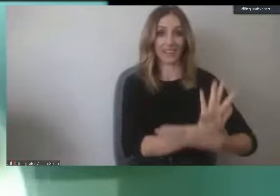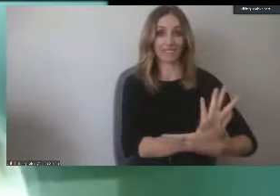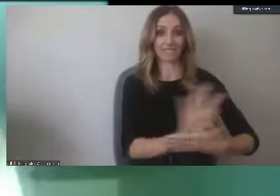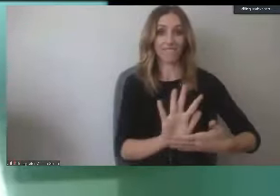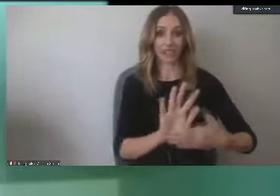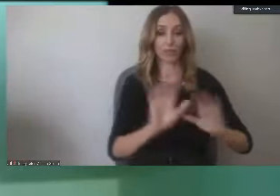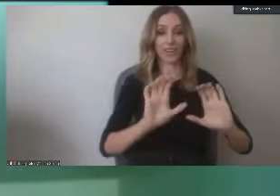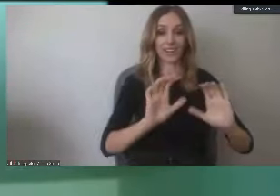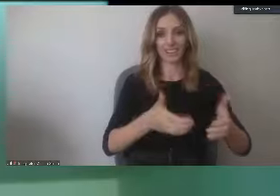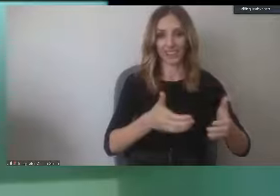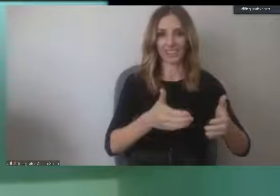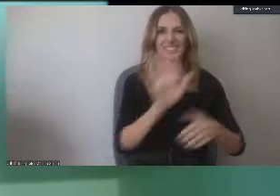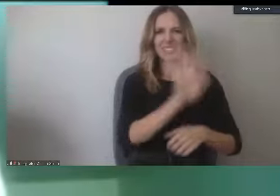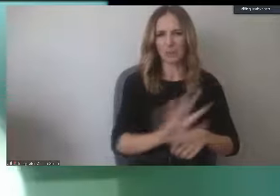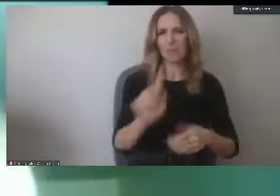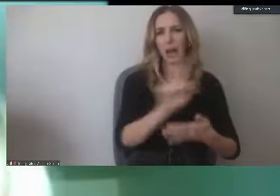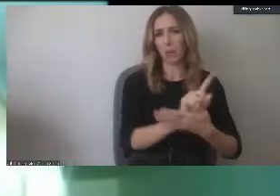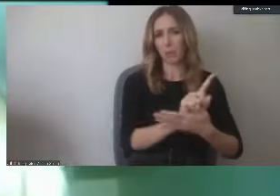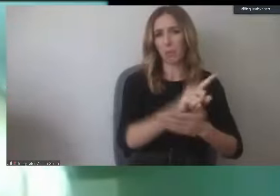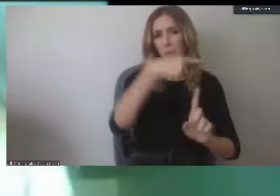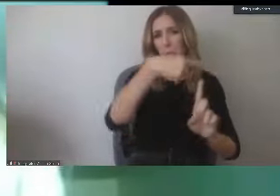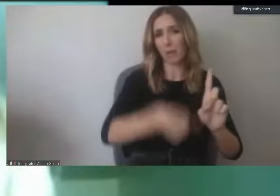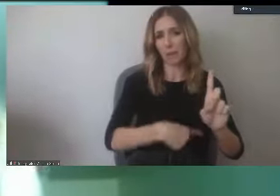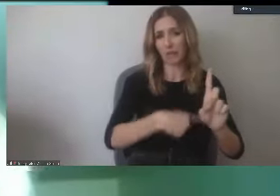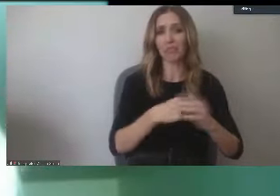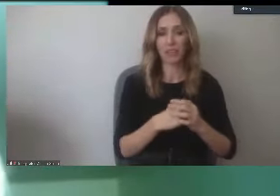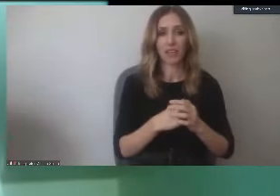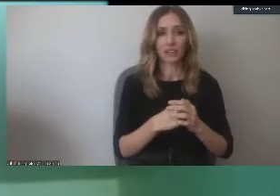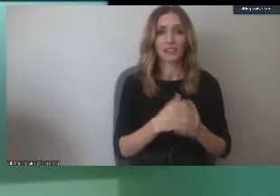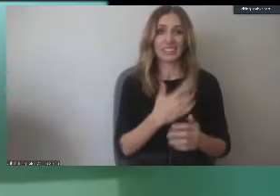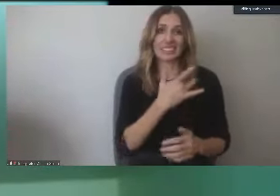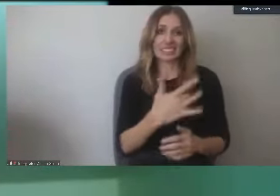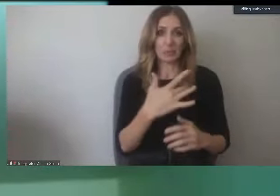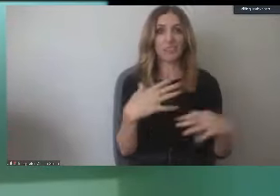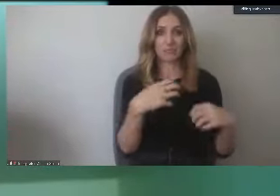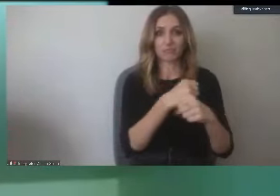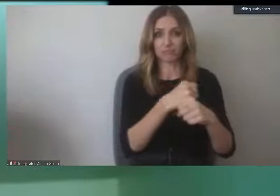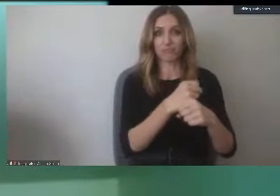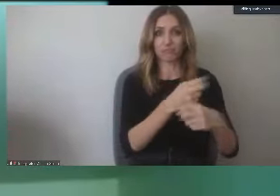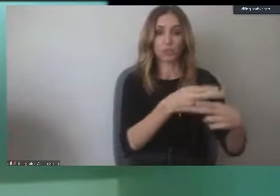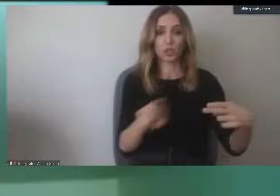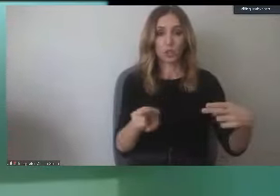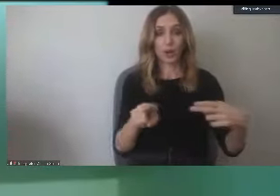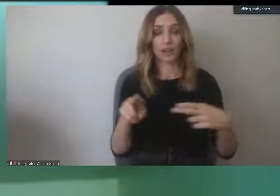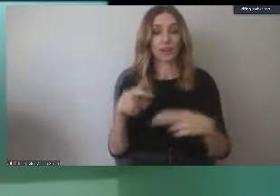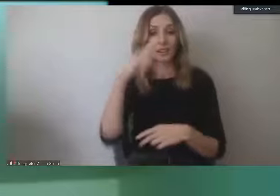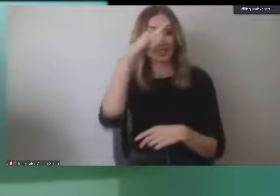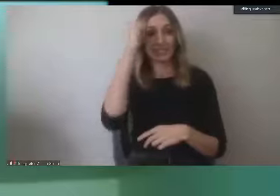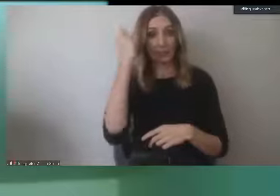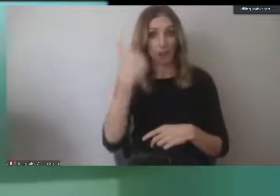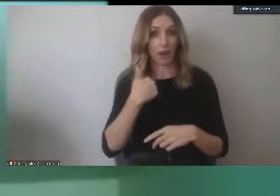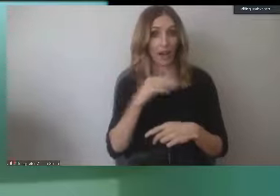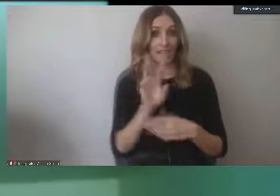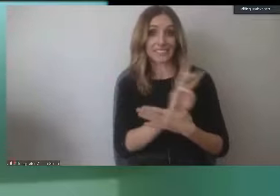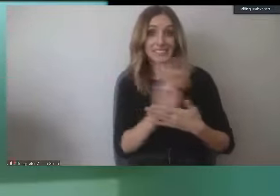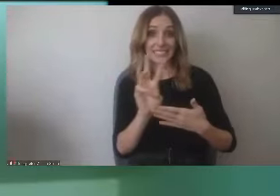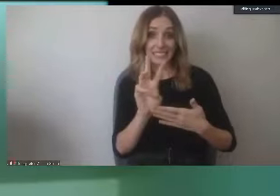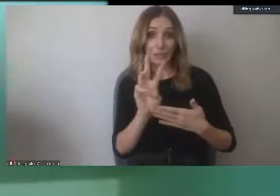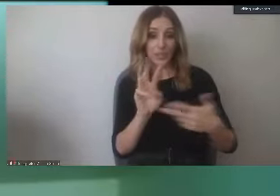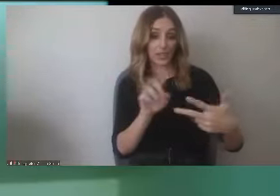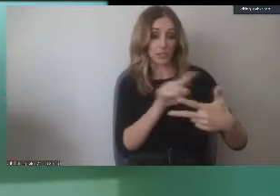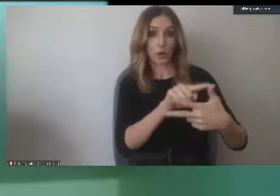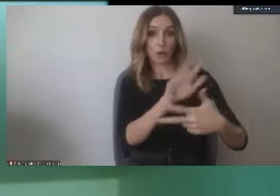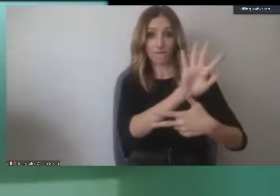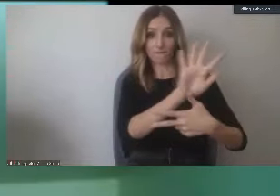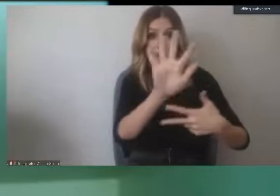a little bit more than a month, but it's still pretty short. And we also, in summer, have a six-week option and an eight-week